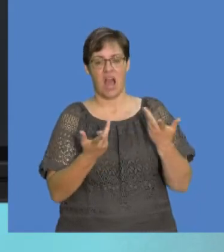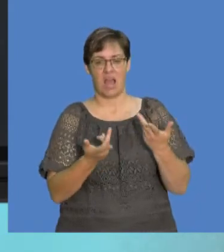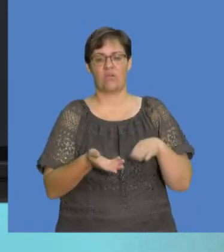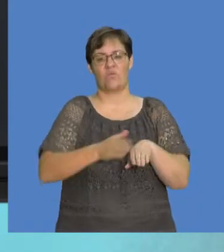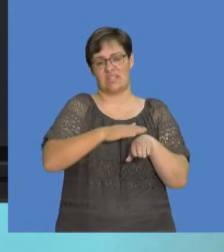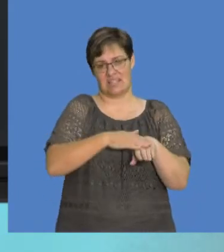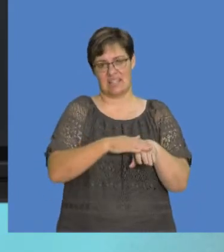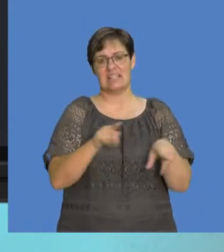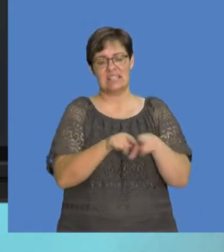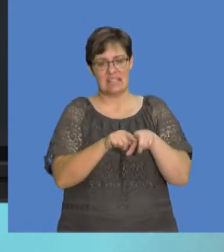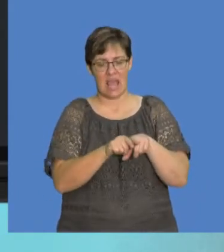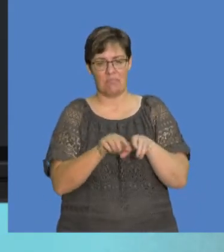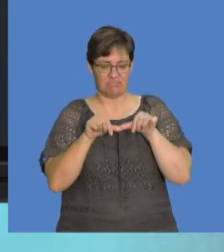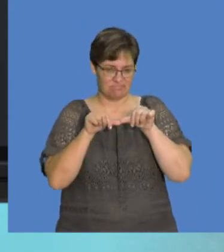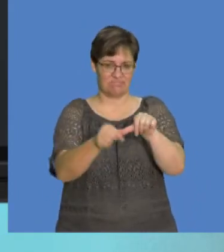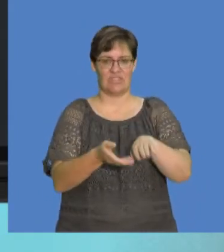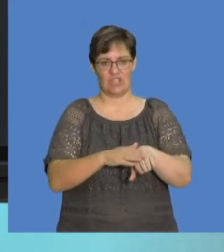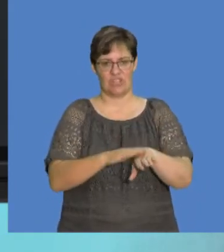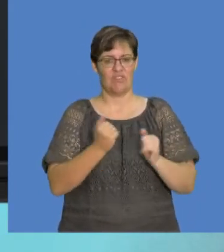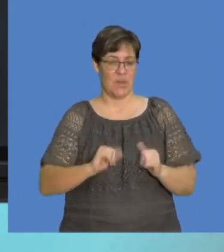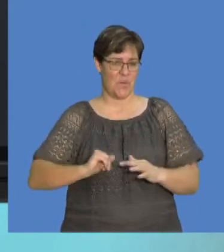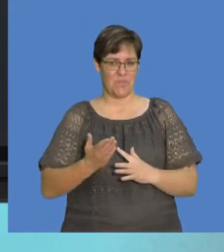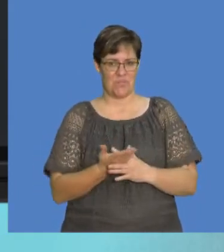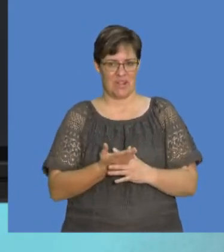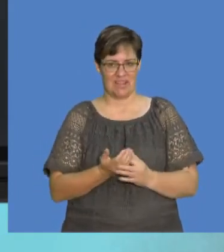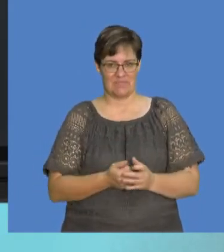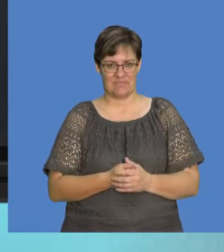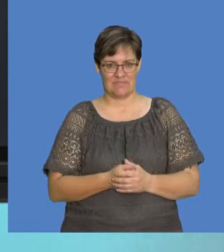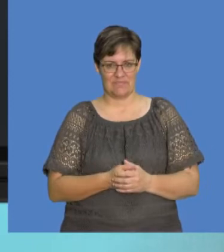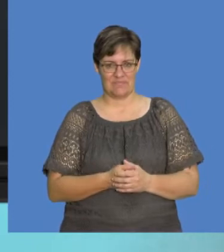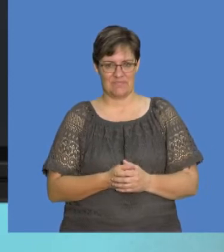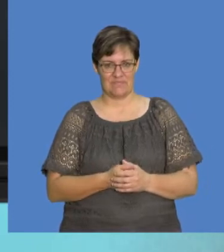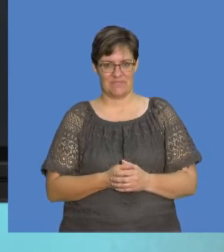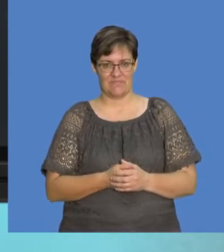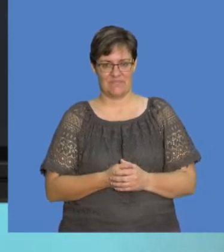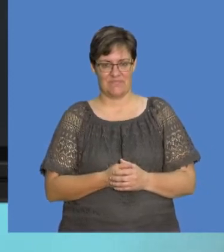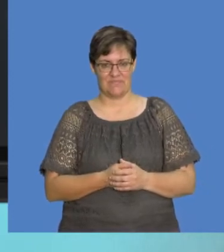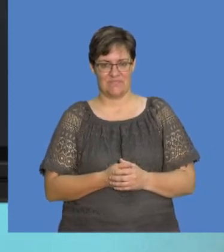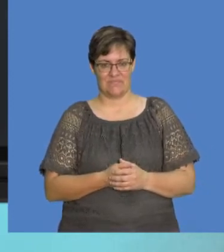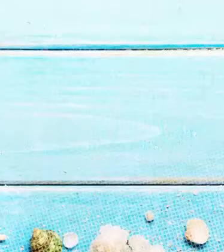scenarios which involve quantization as well as conservation of charge. For now, let's take a short break.